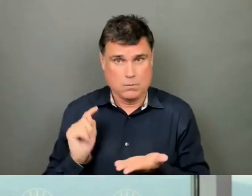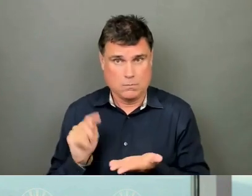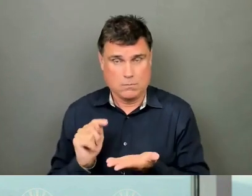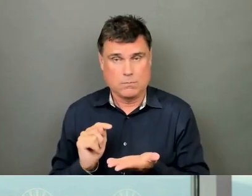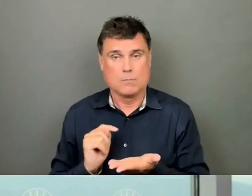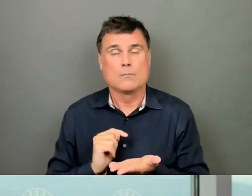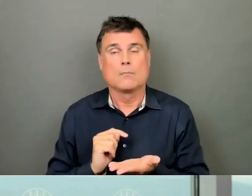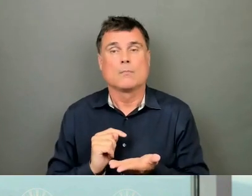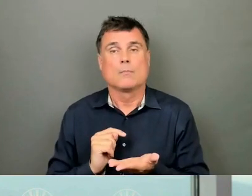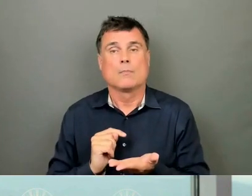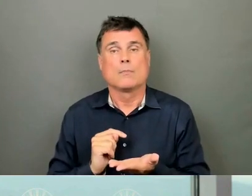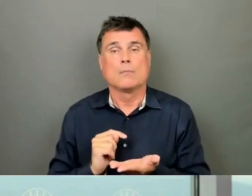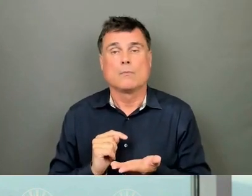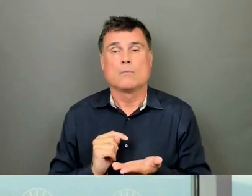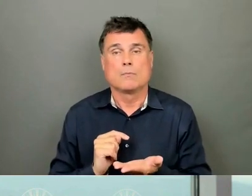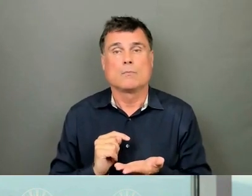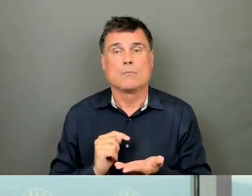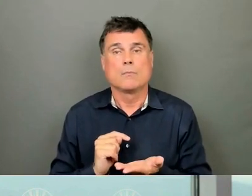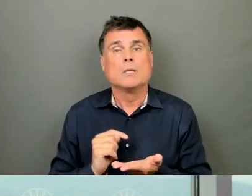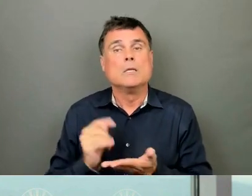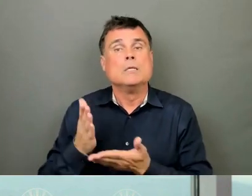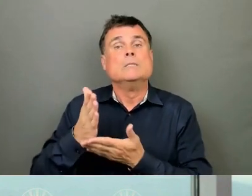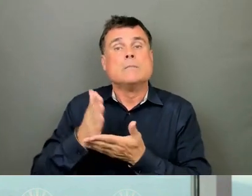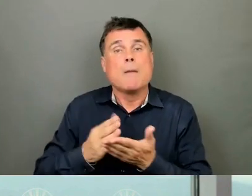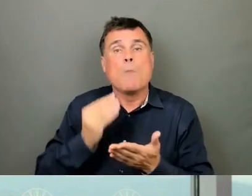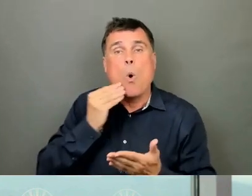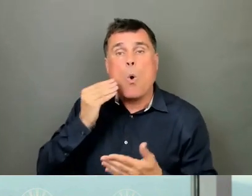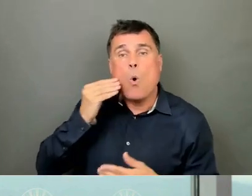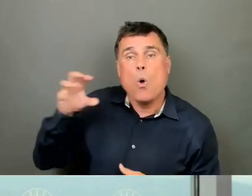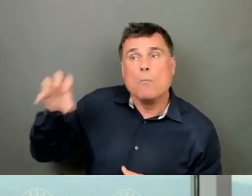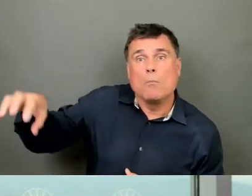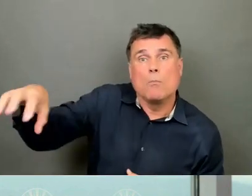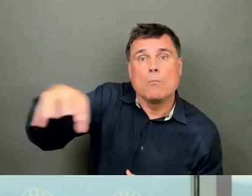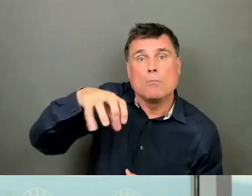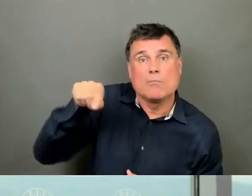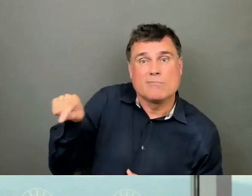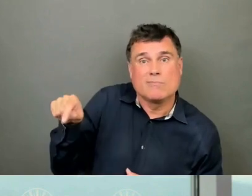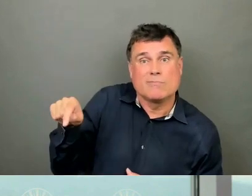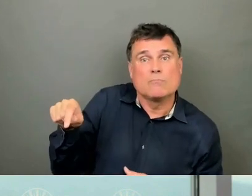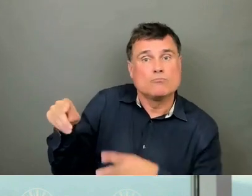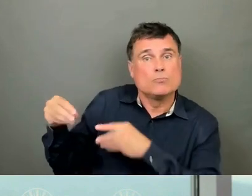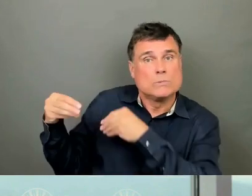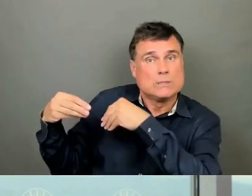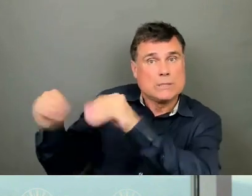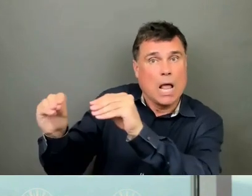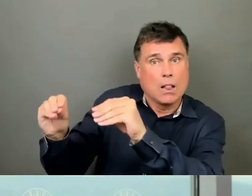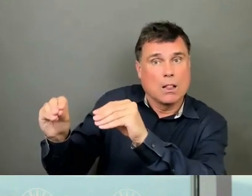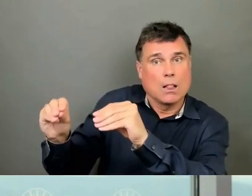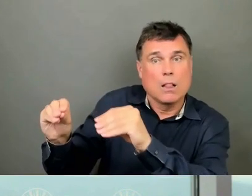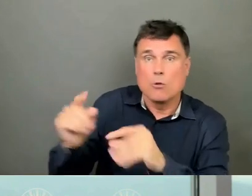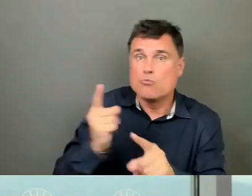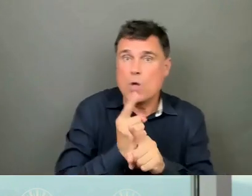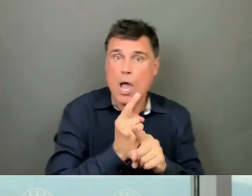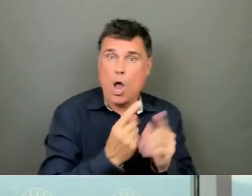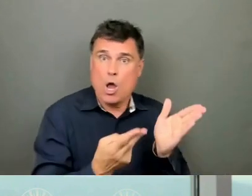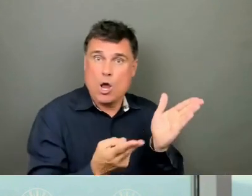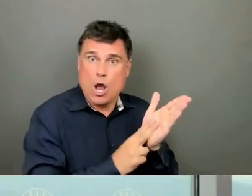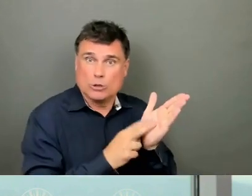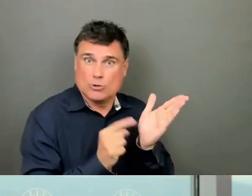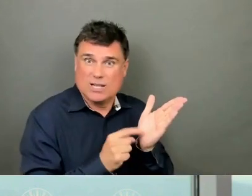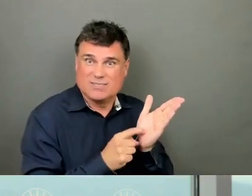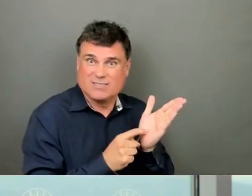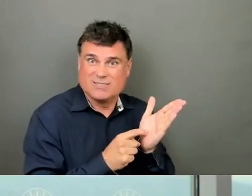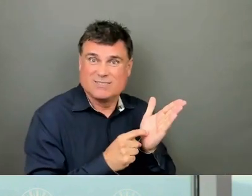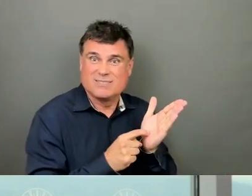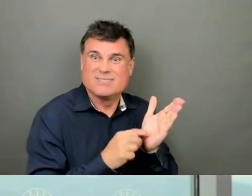part of the staging and planning around the conversation so that the site can be complete. You're right, this contract provided a $211